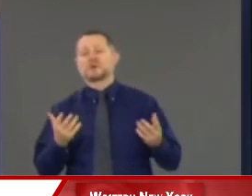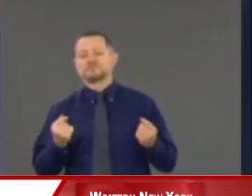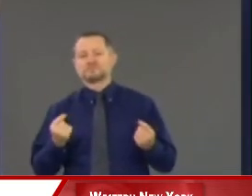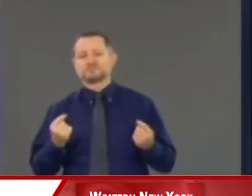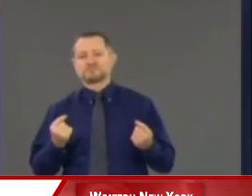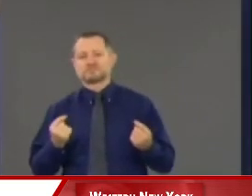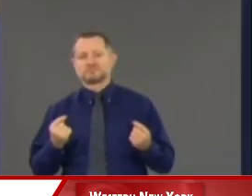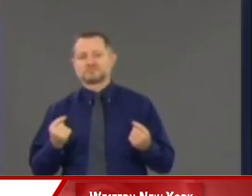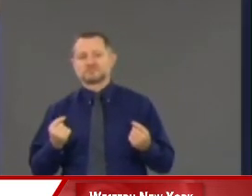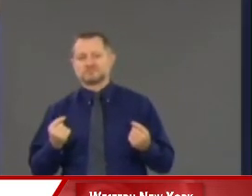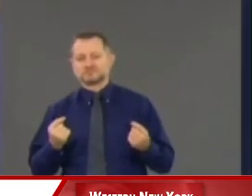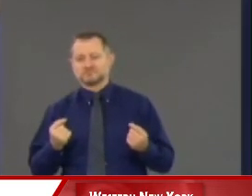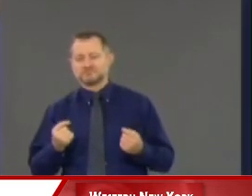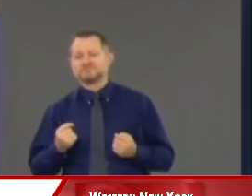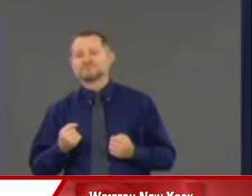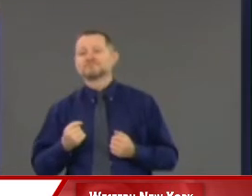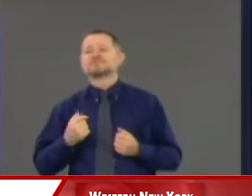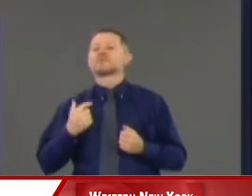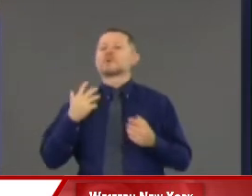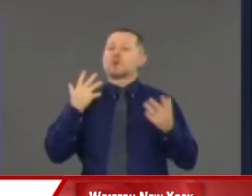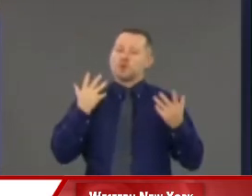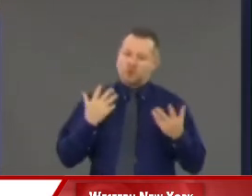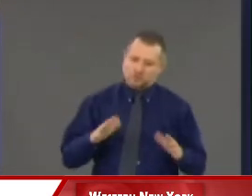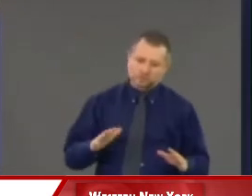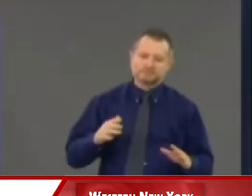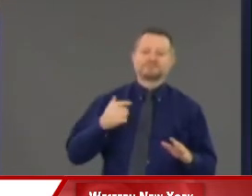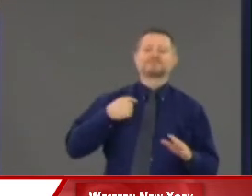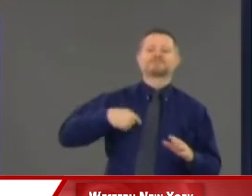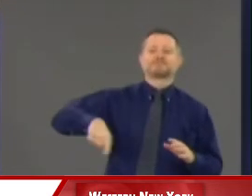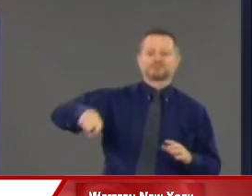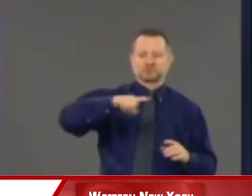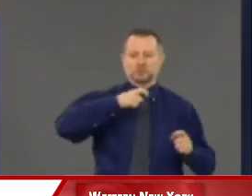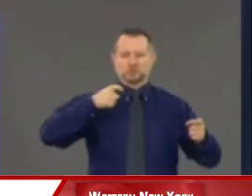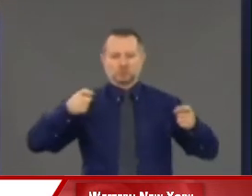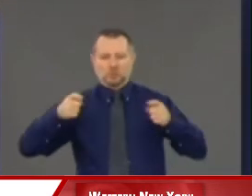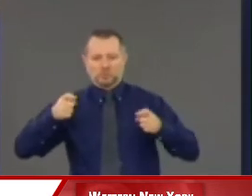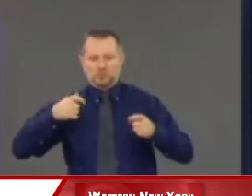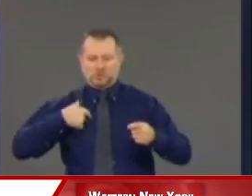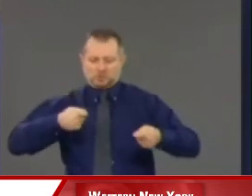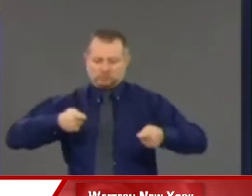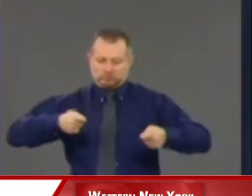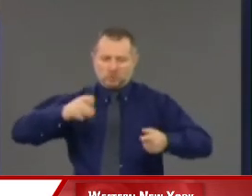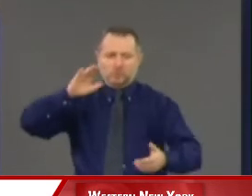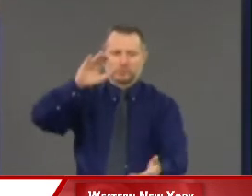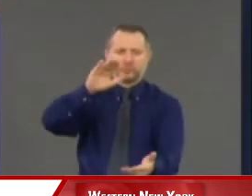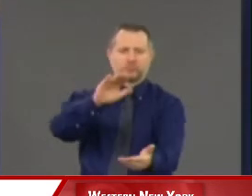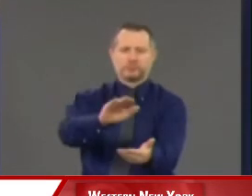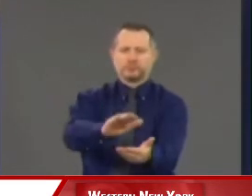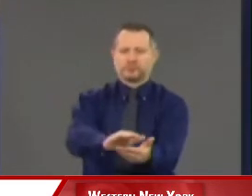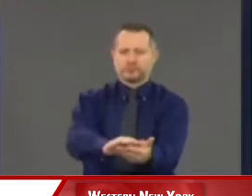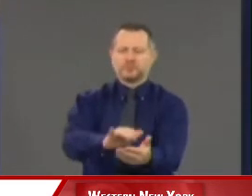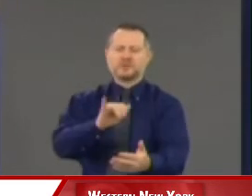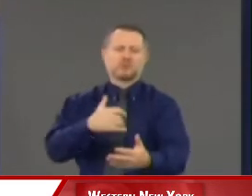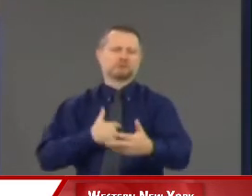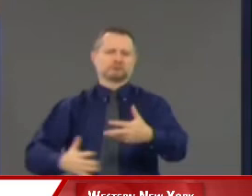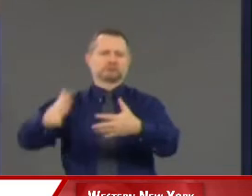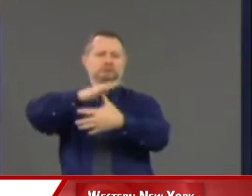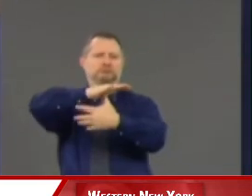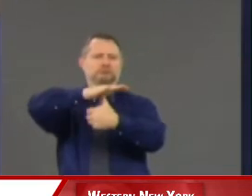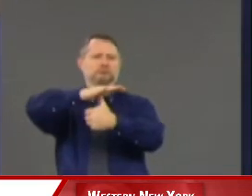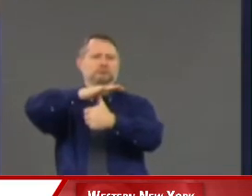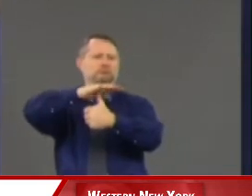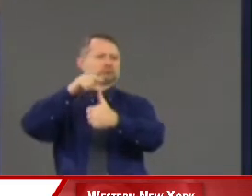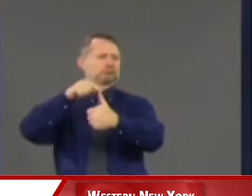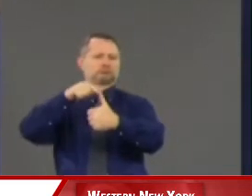we have already gotten the infection rate down. See, that's the best fact. The best fact